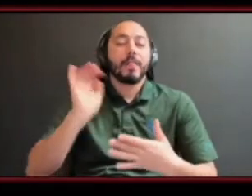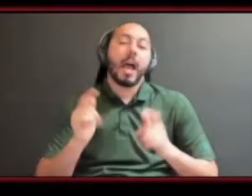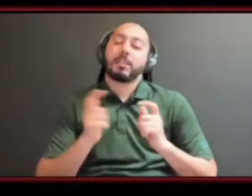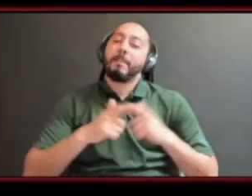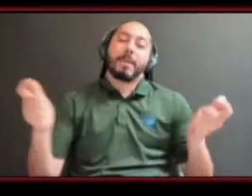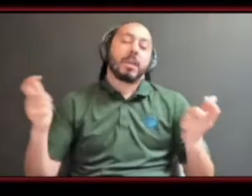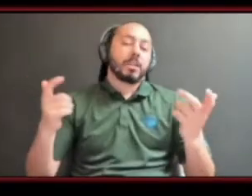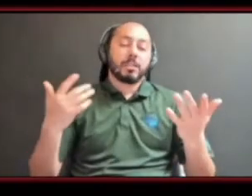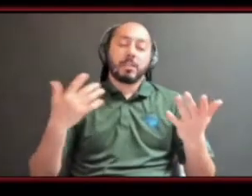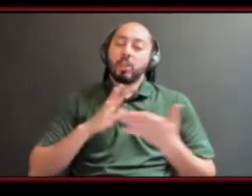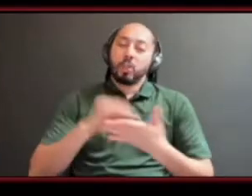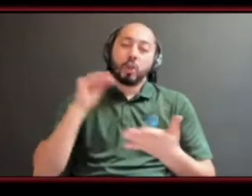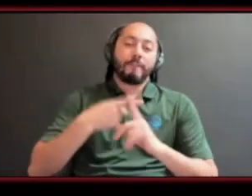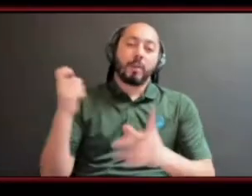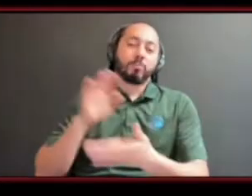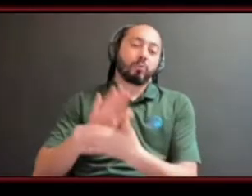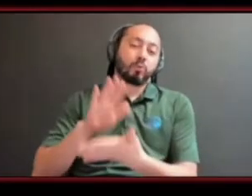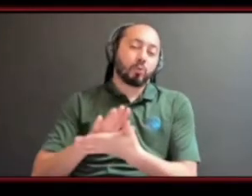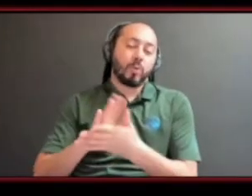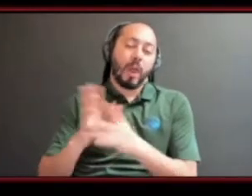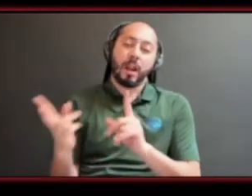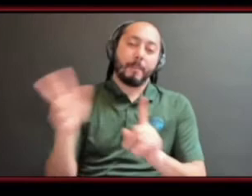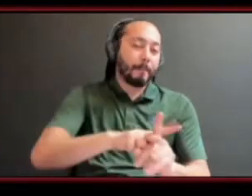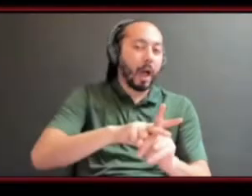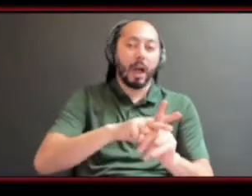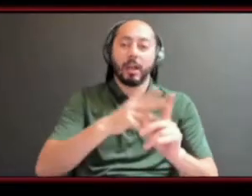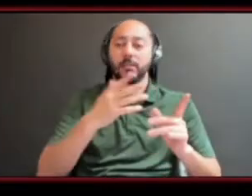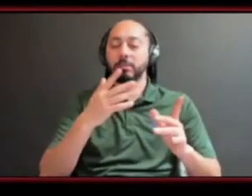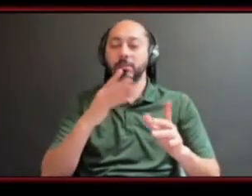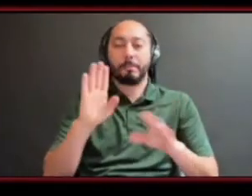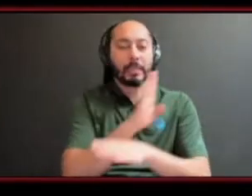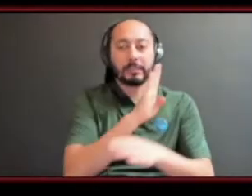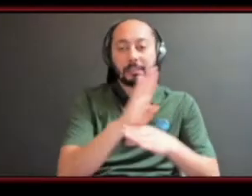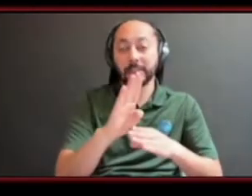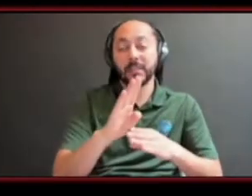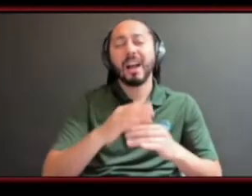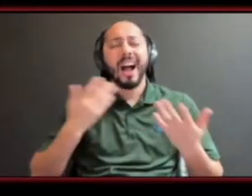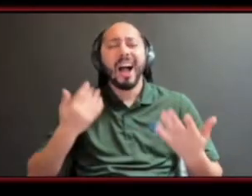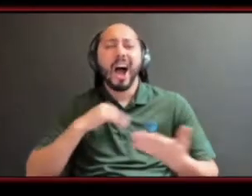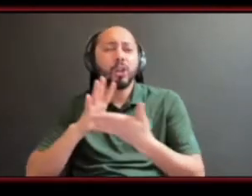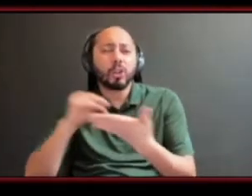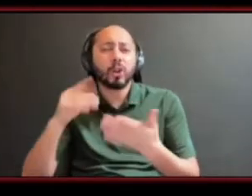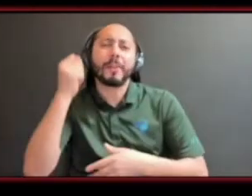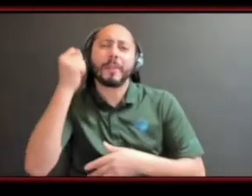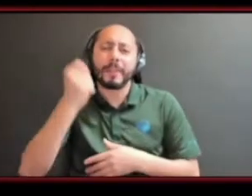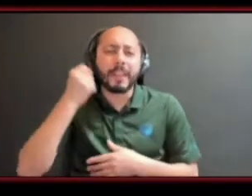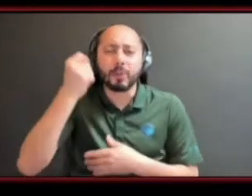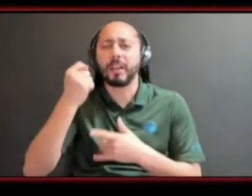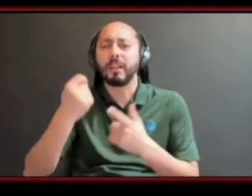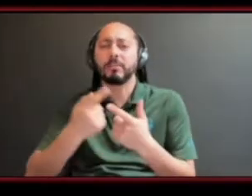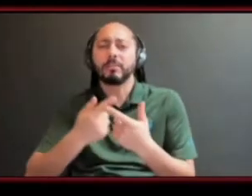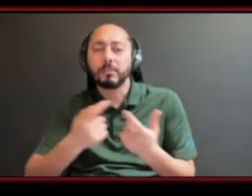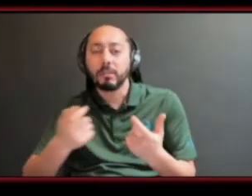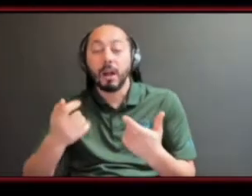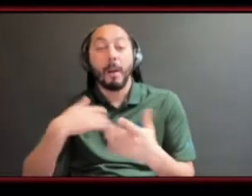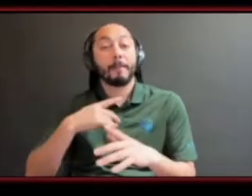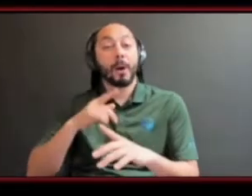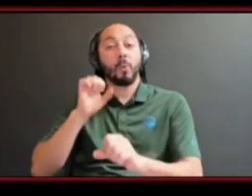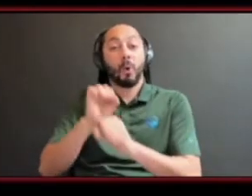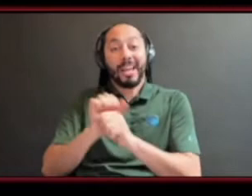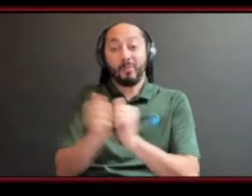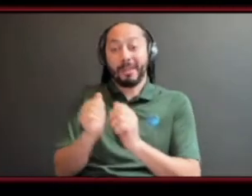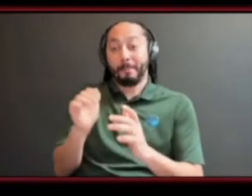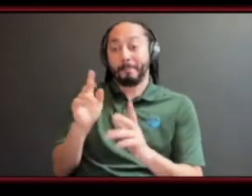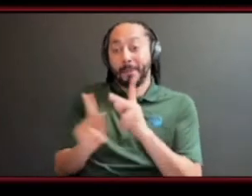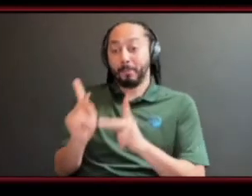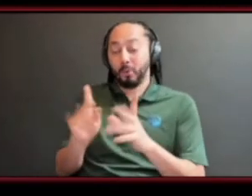other than the you know the theory everything that i was taught but working with people the networking if i go back to